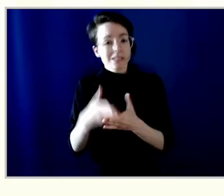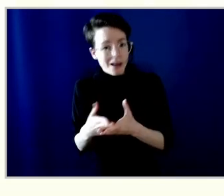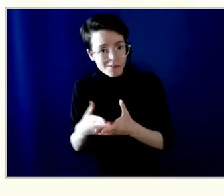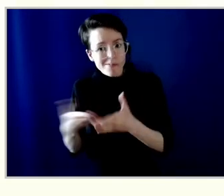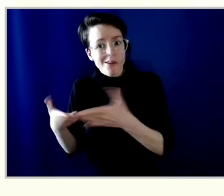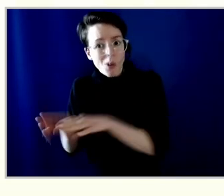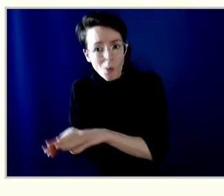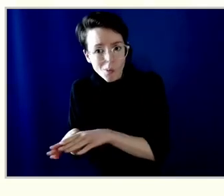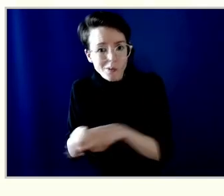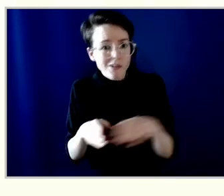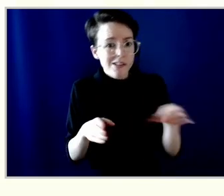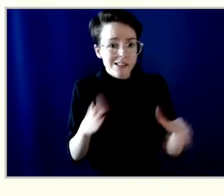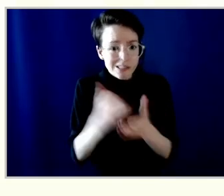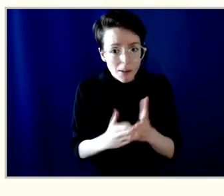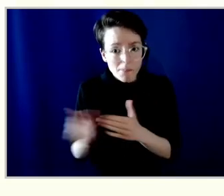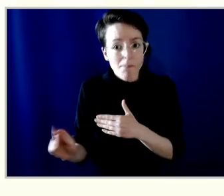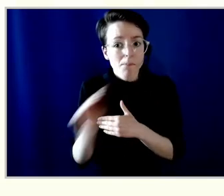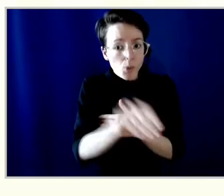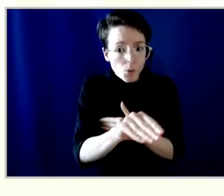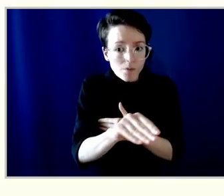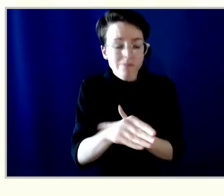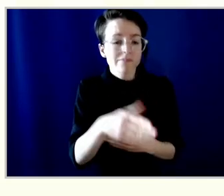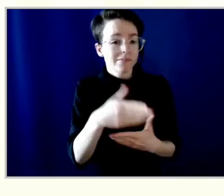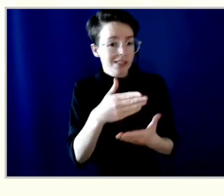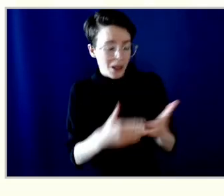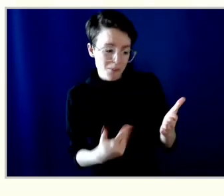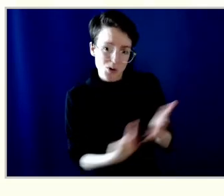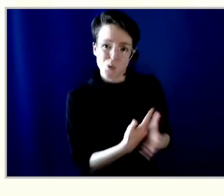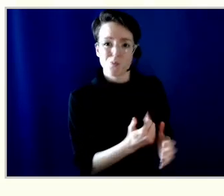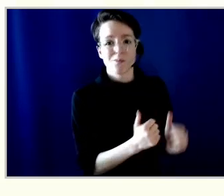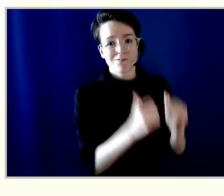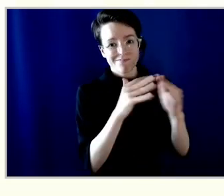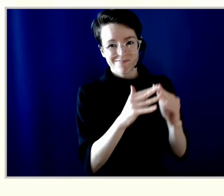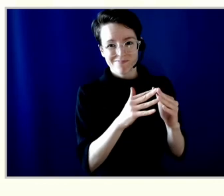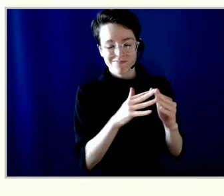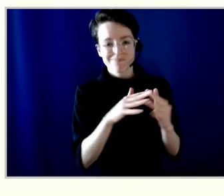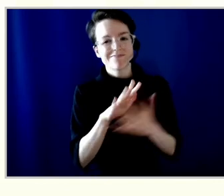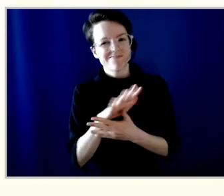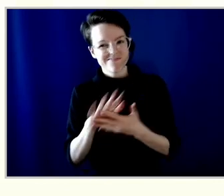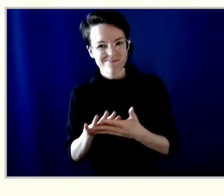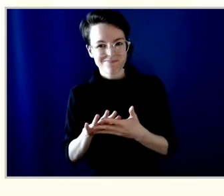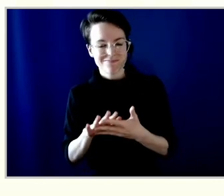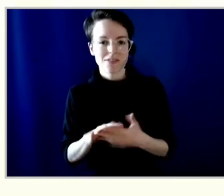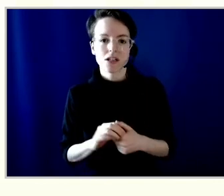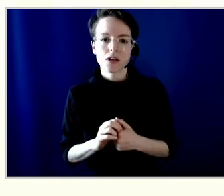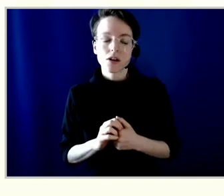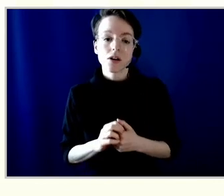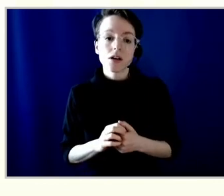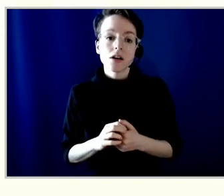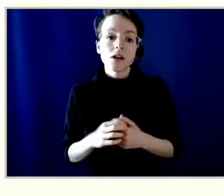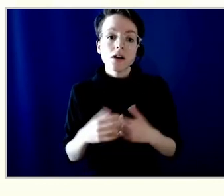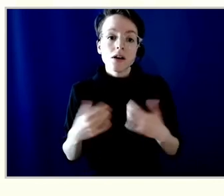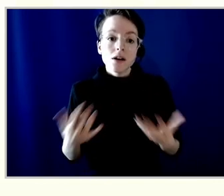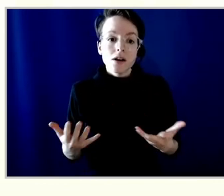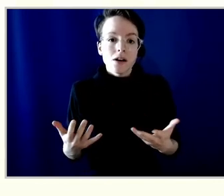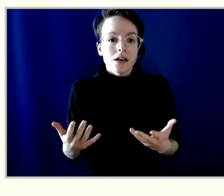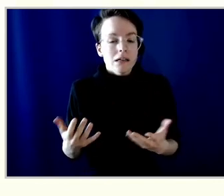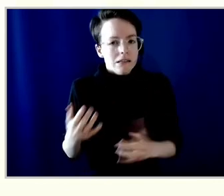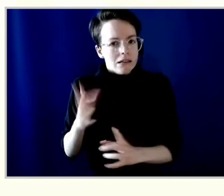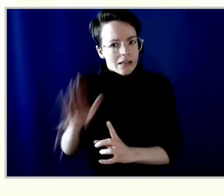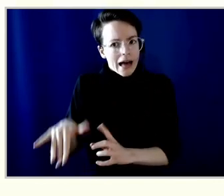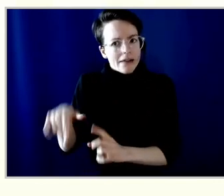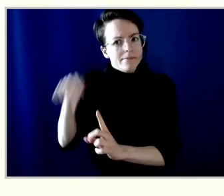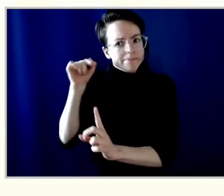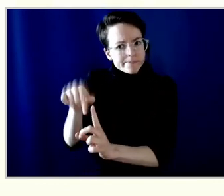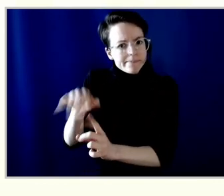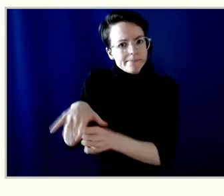new ones. So our overall branch strategy. I can't speak specifically at the moment with respect to modifications to the space or